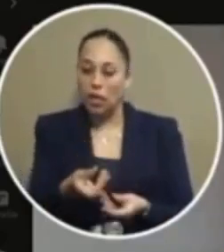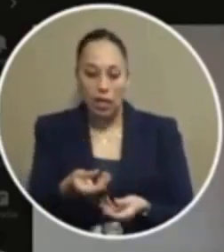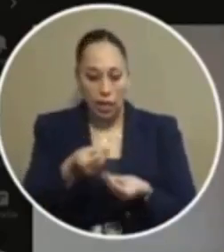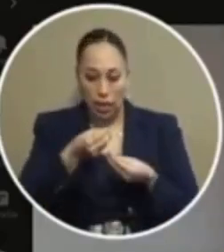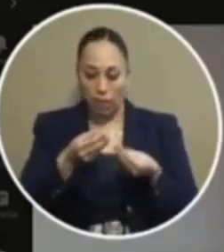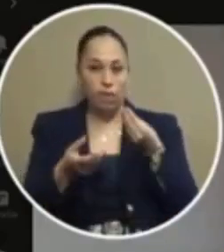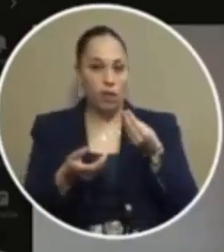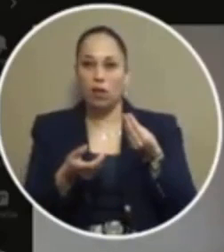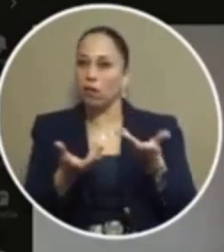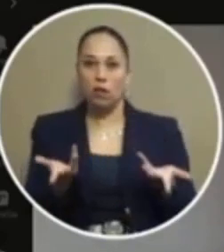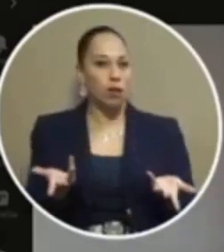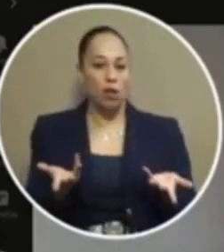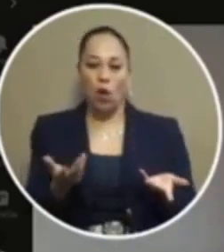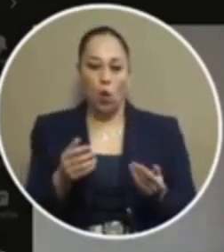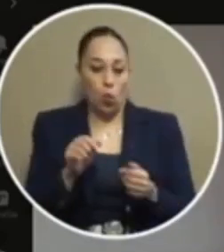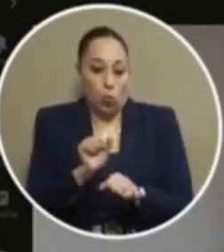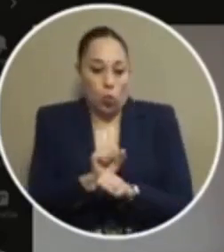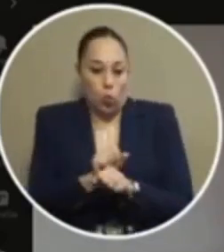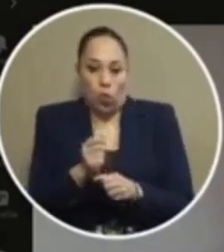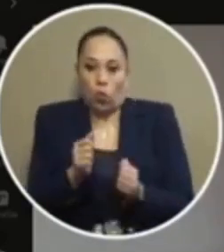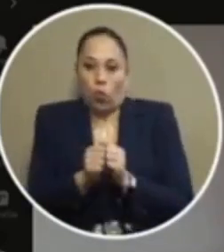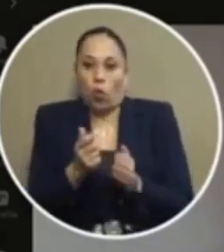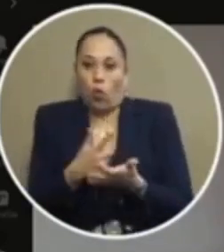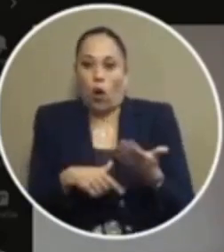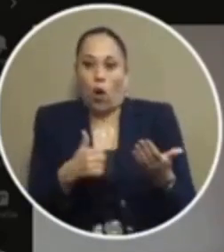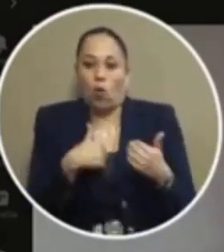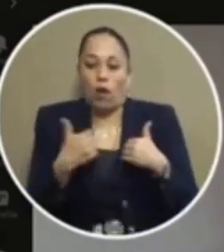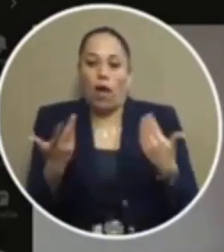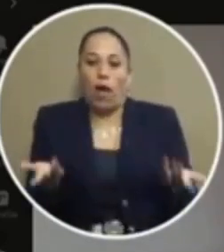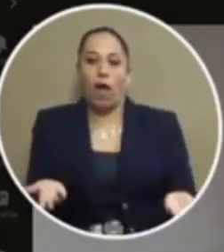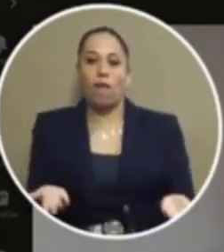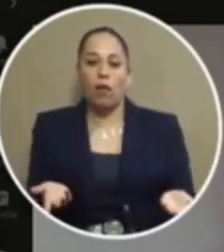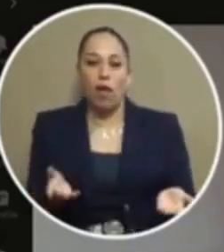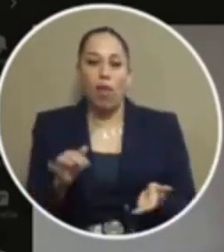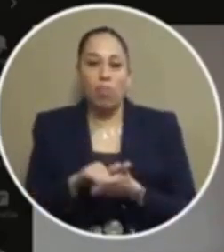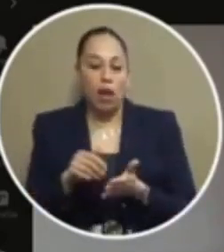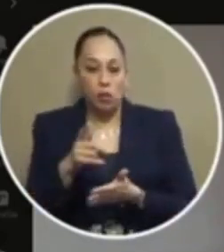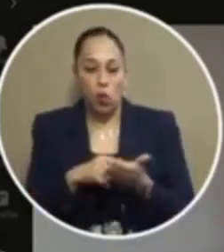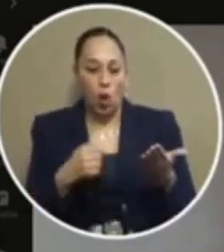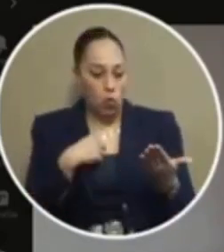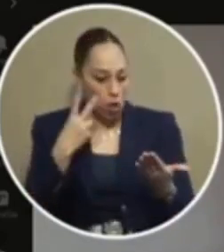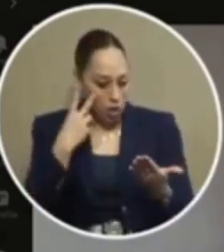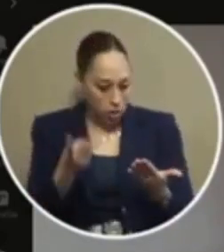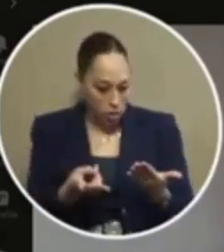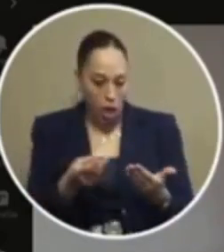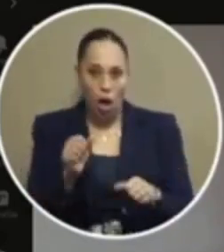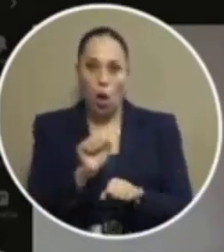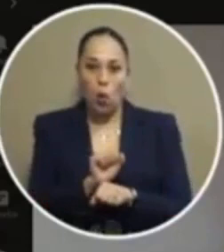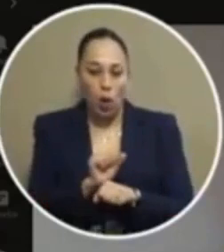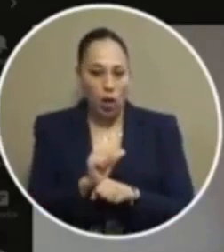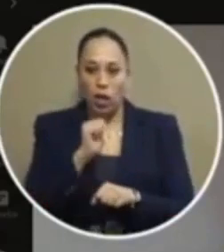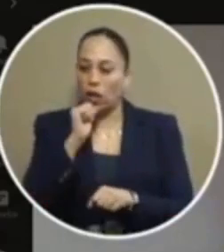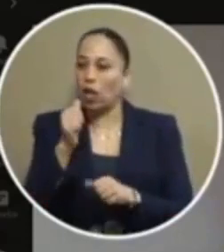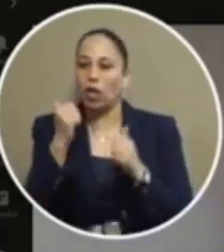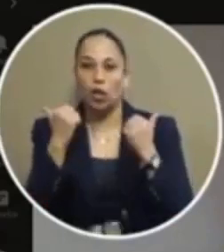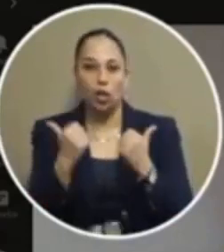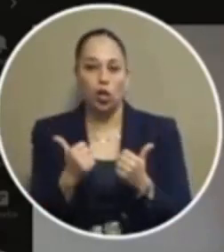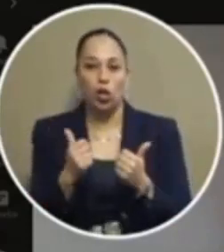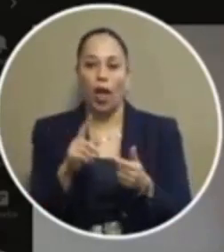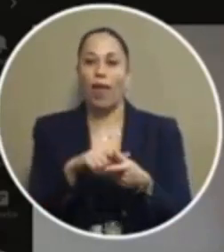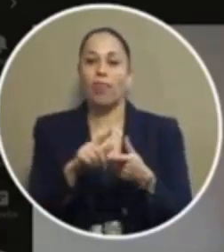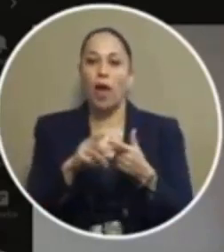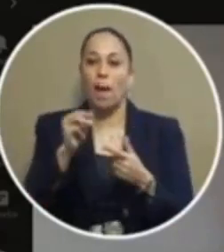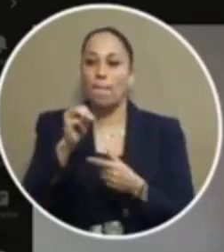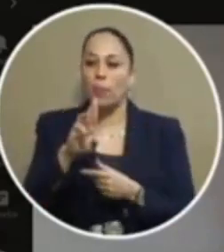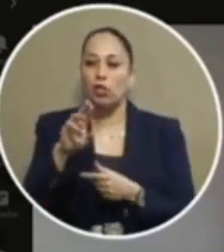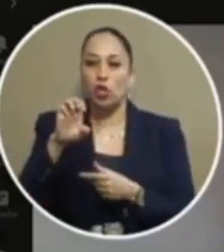so we worked with what we had the first chance program is what we saw working and efficient and mr asparza